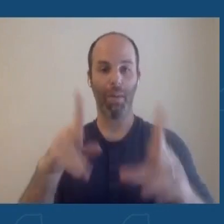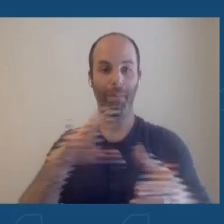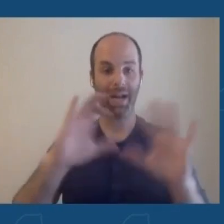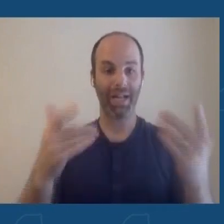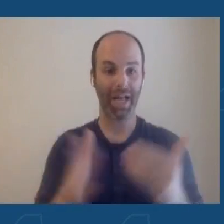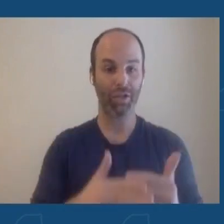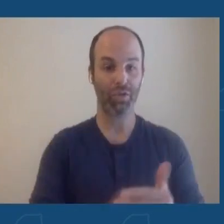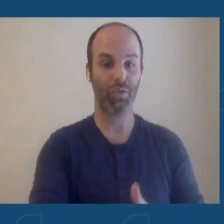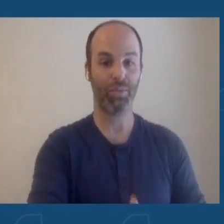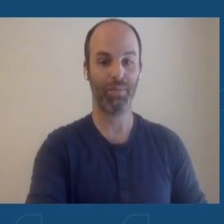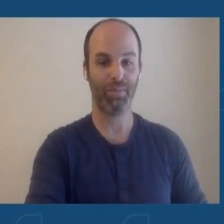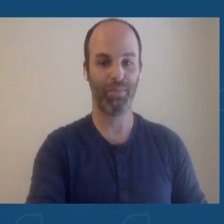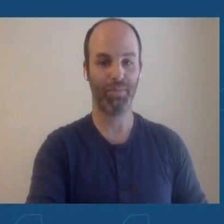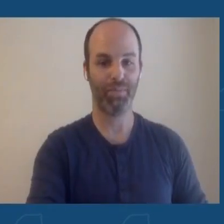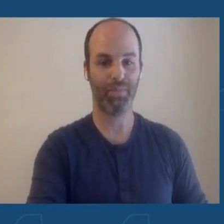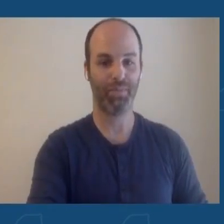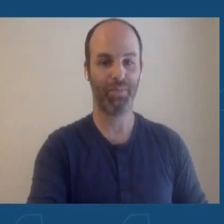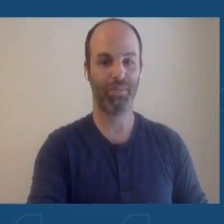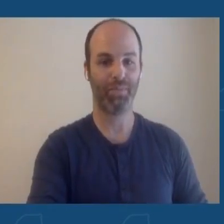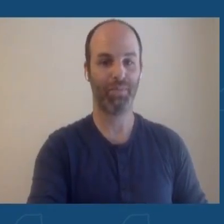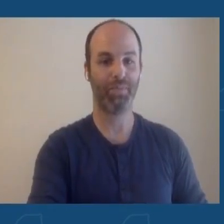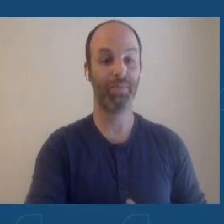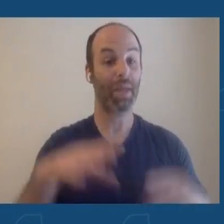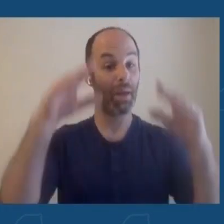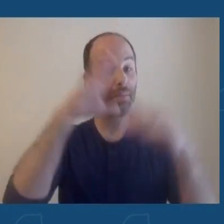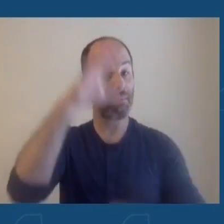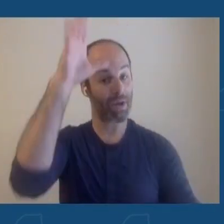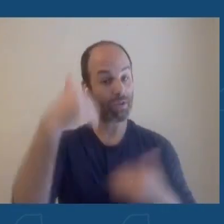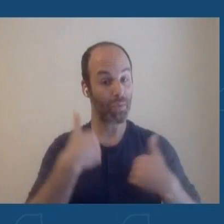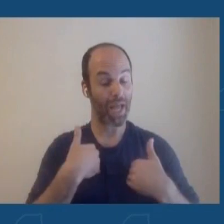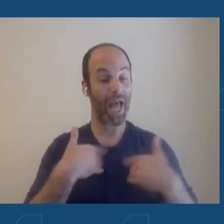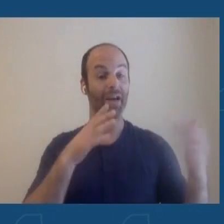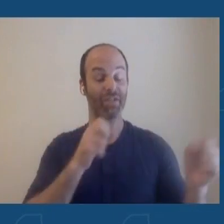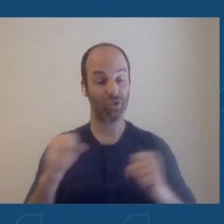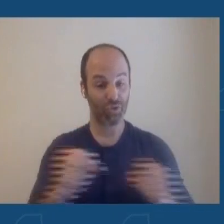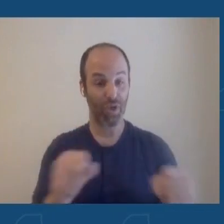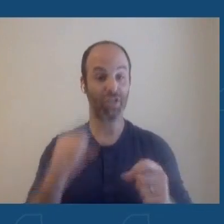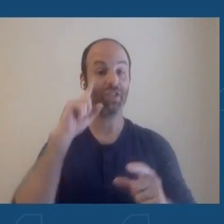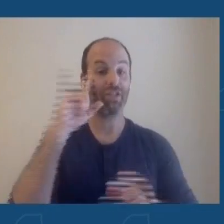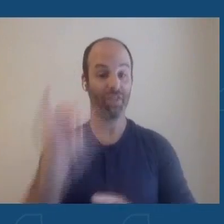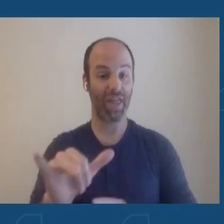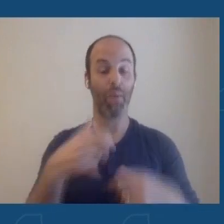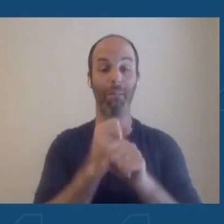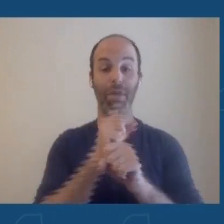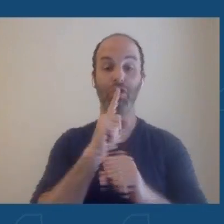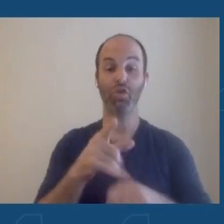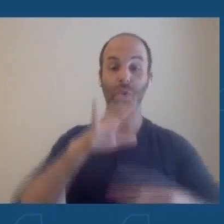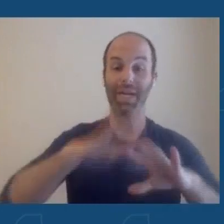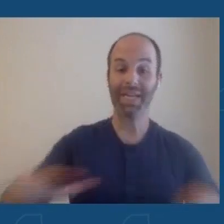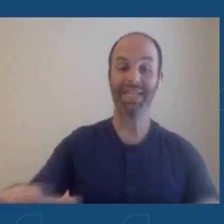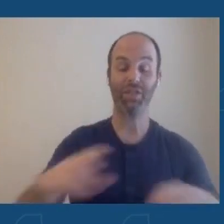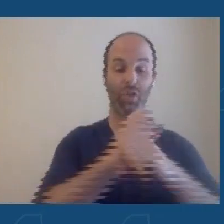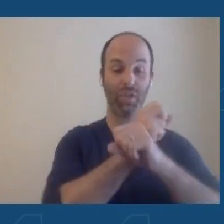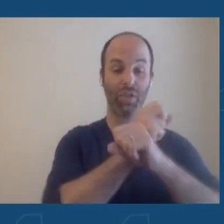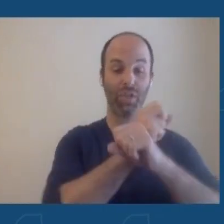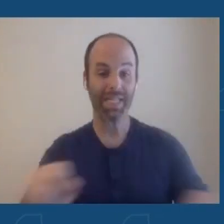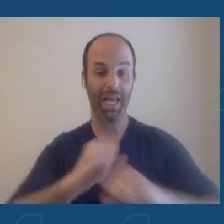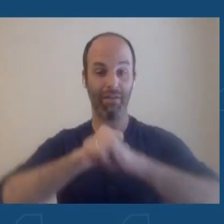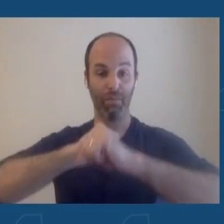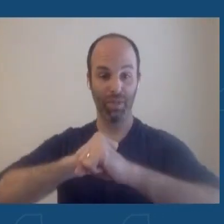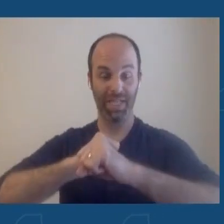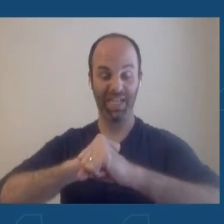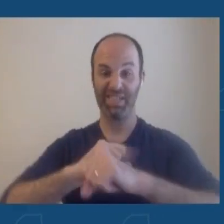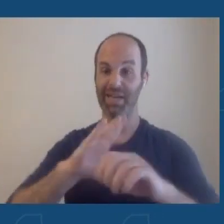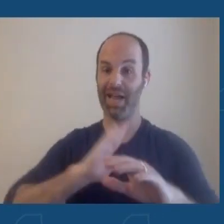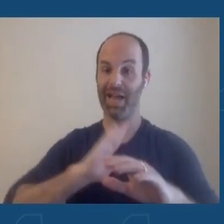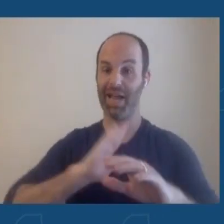to school strategy once again and we're going to make sure kids are safe and protected. So here's what we're proposing. We are now